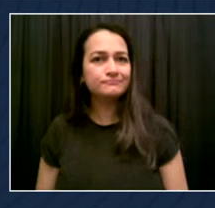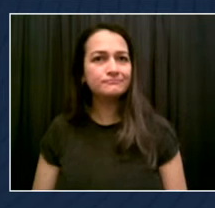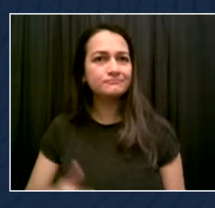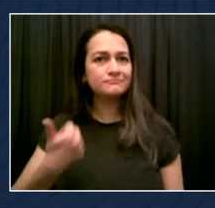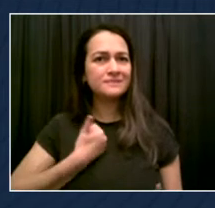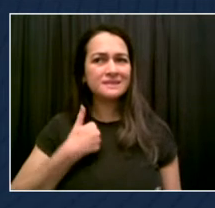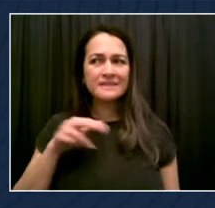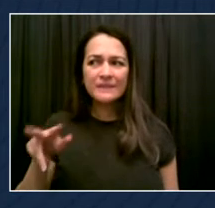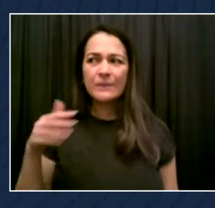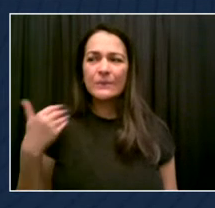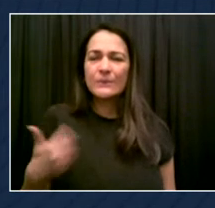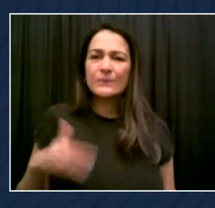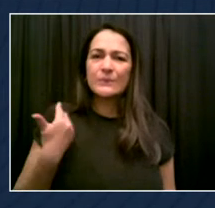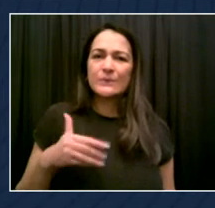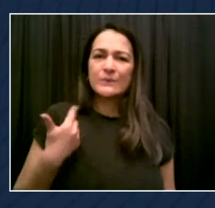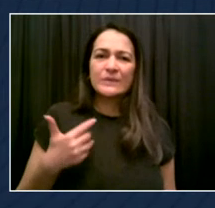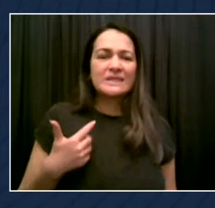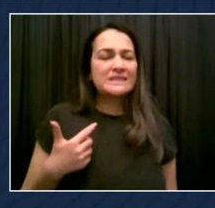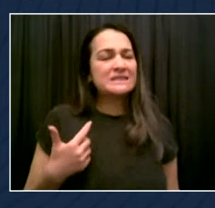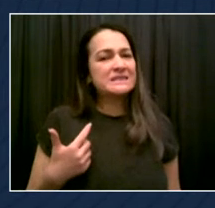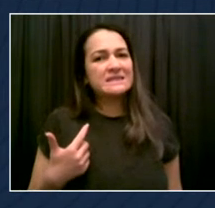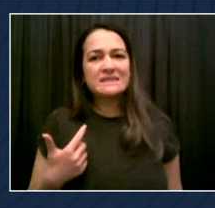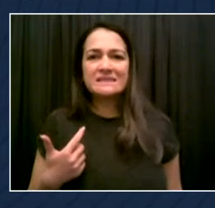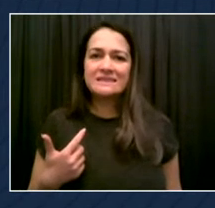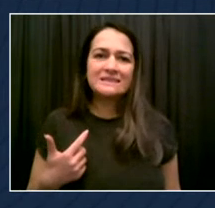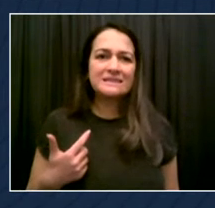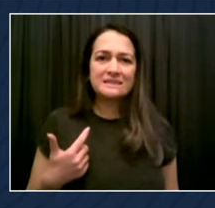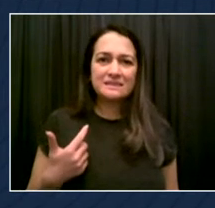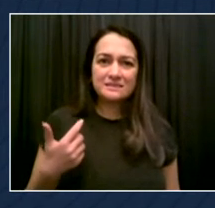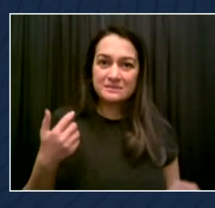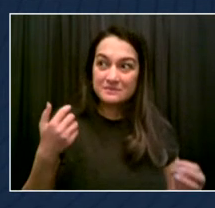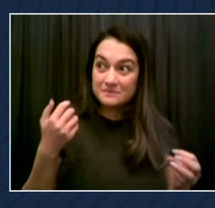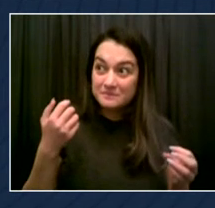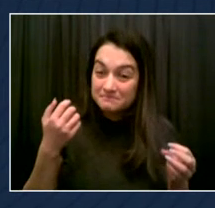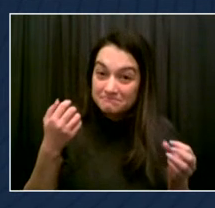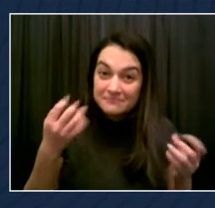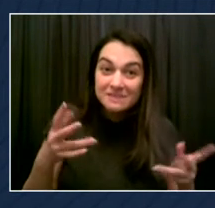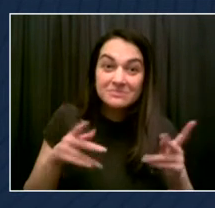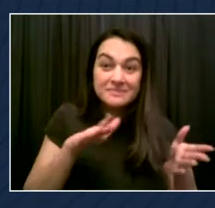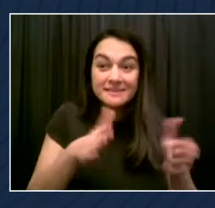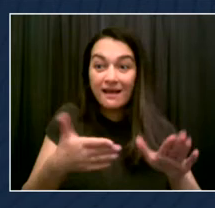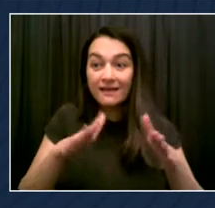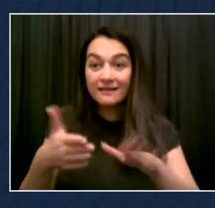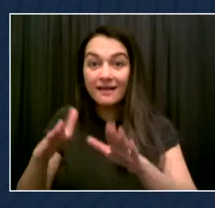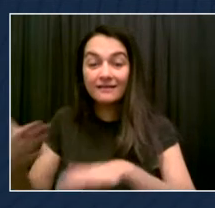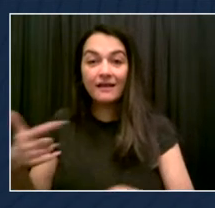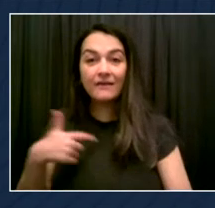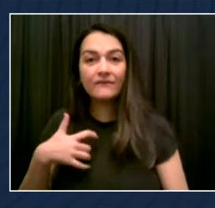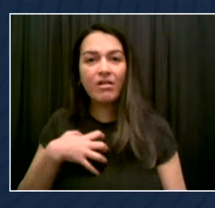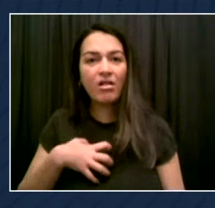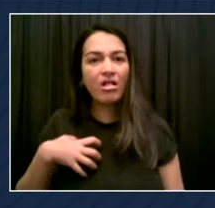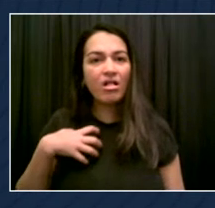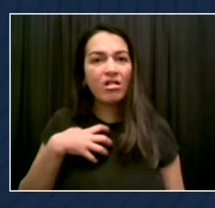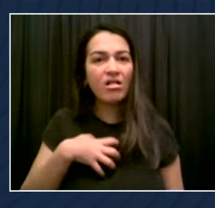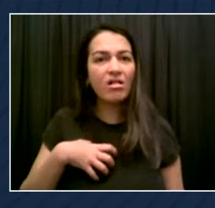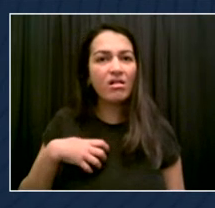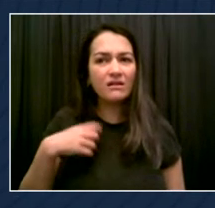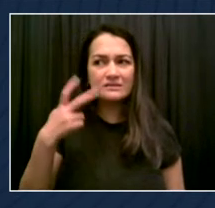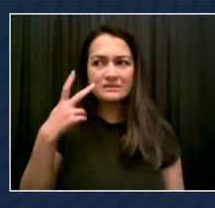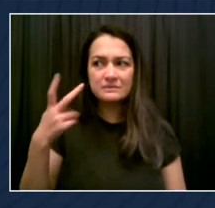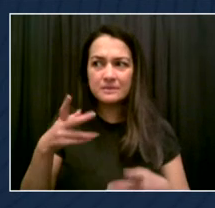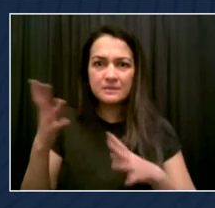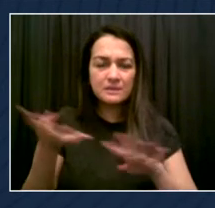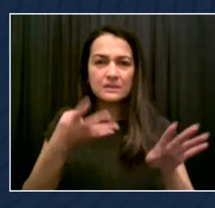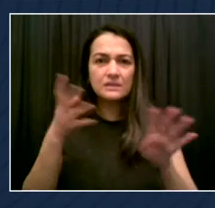a life-threatening crisis of no small magnitude. I also find myself in a strange